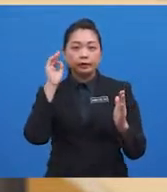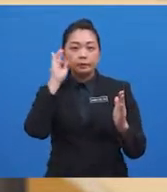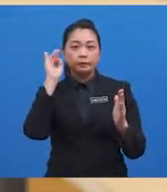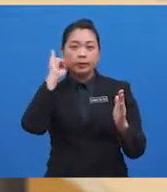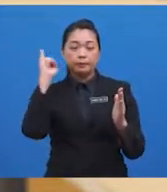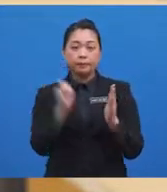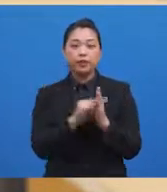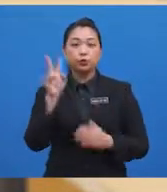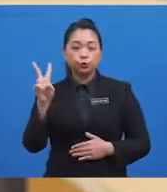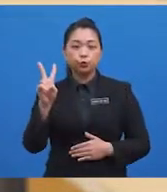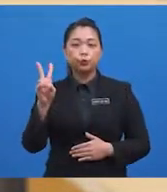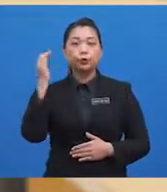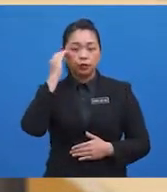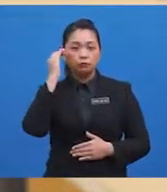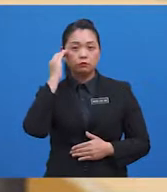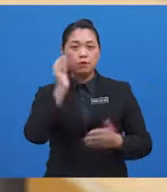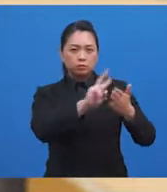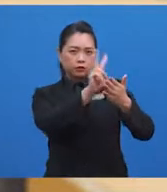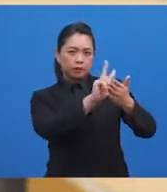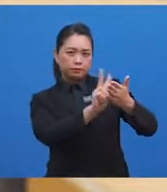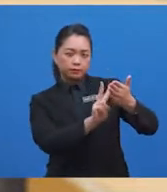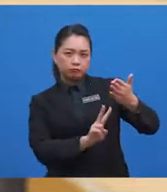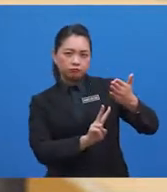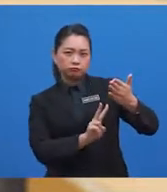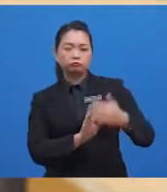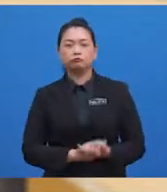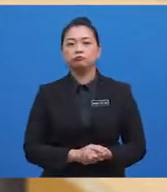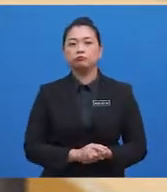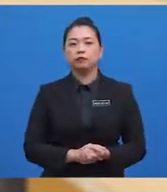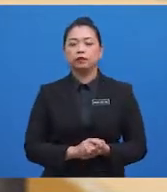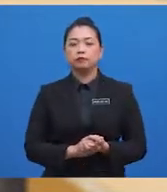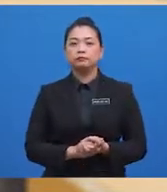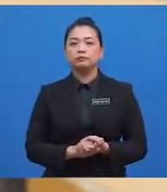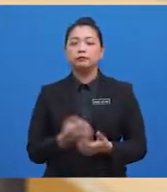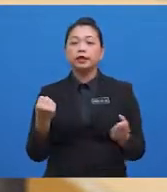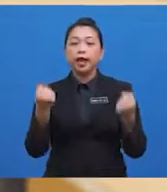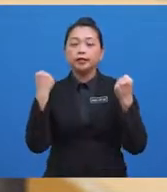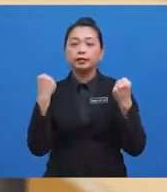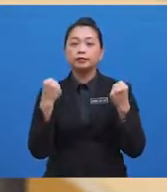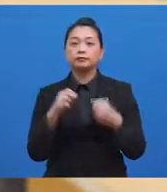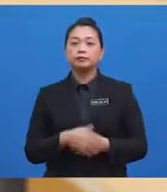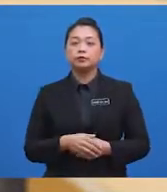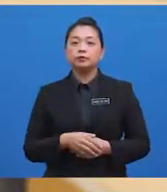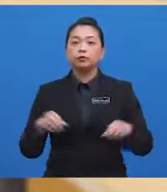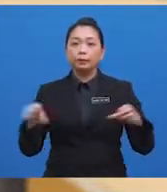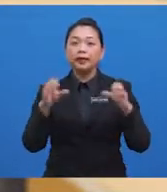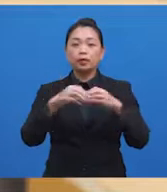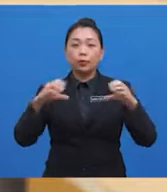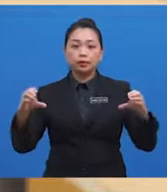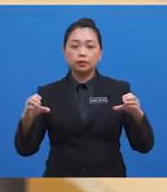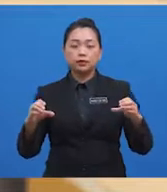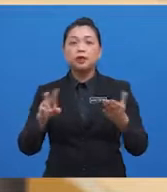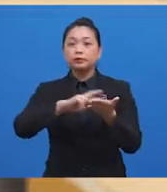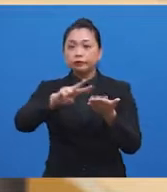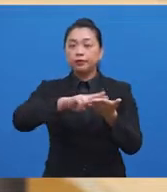skills of scheming and scanning on the text enhances the ability to make inferences. Thus, a reader's